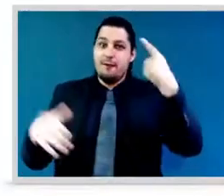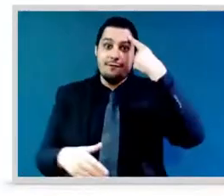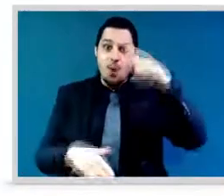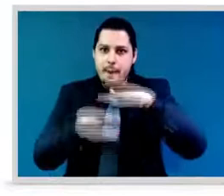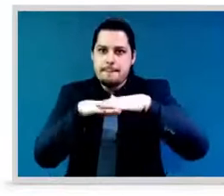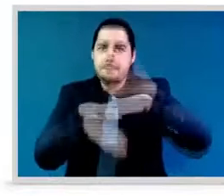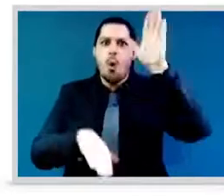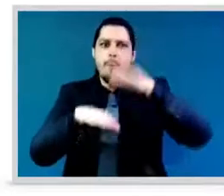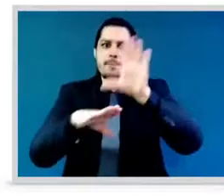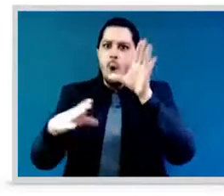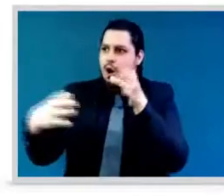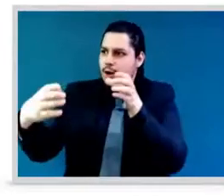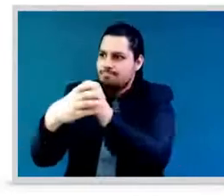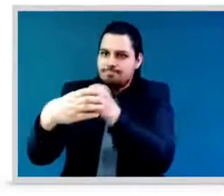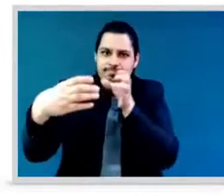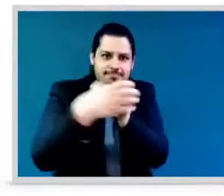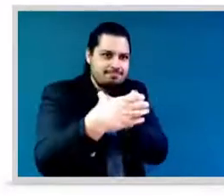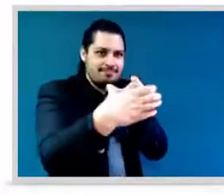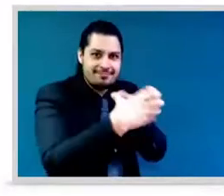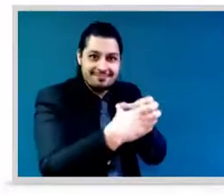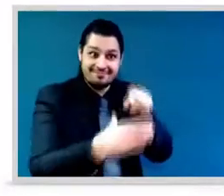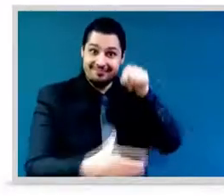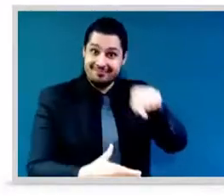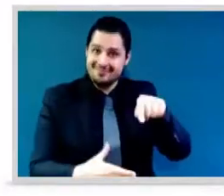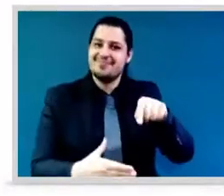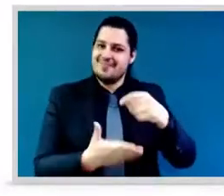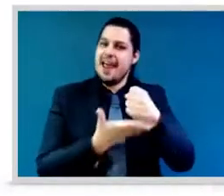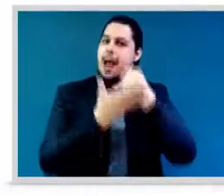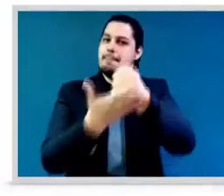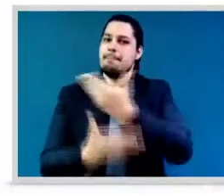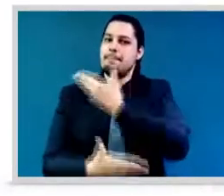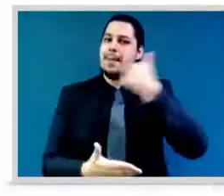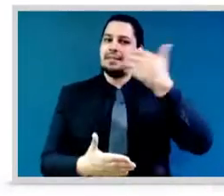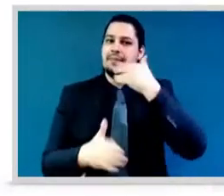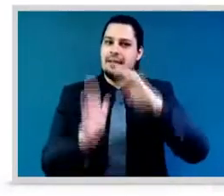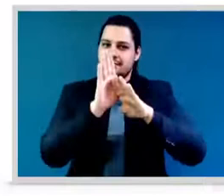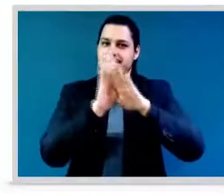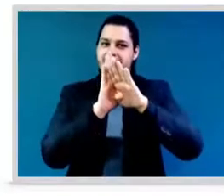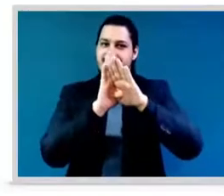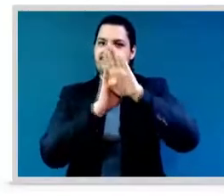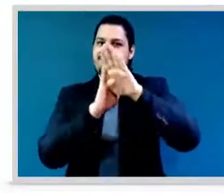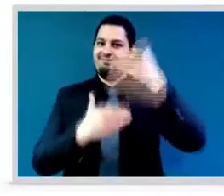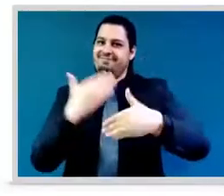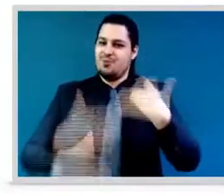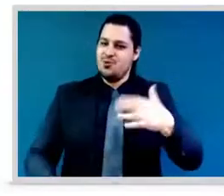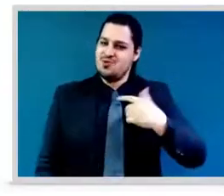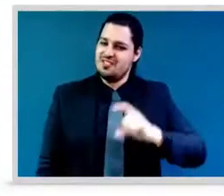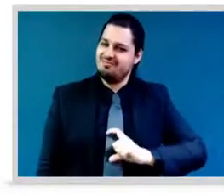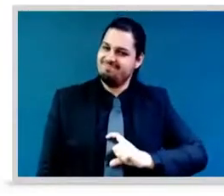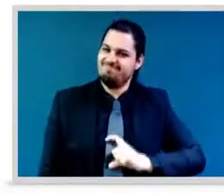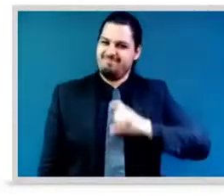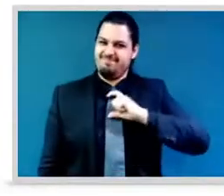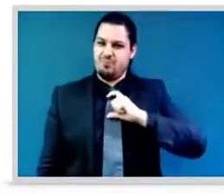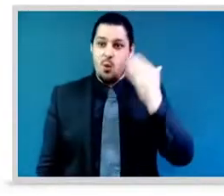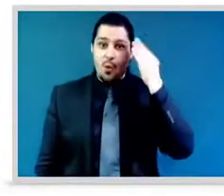difficult circumstances of this past year which is everybody being remote um including our anchors